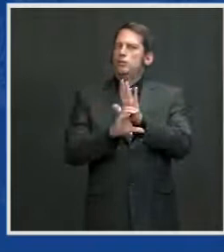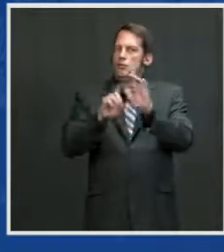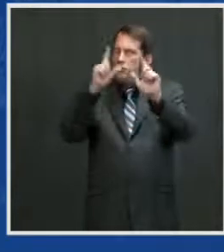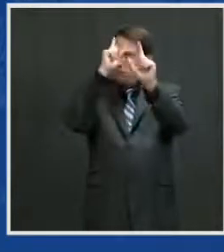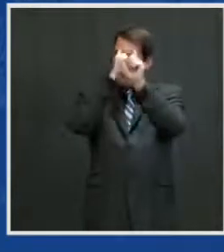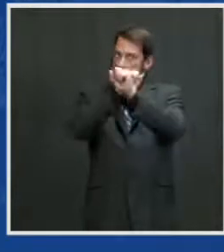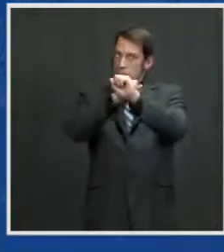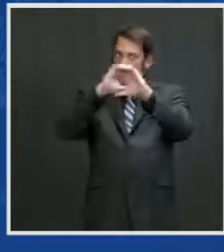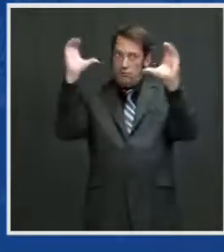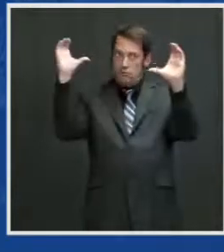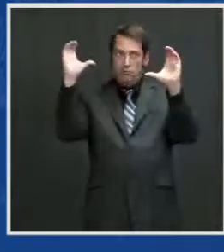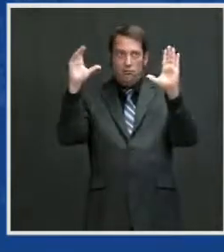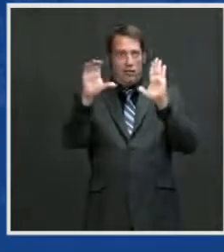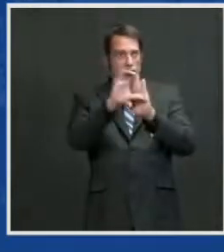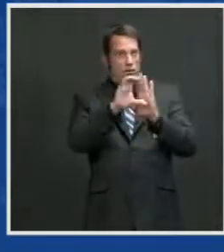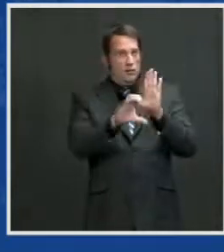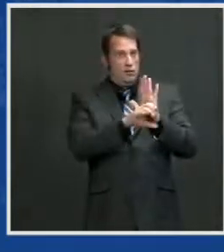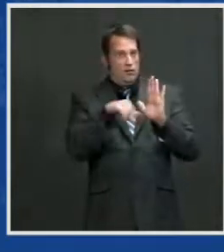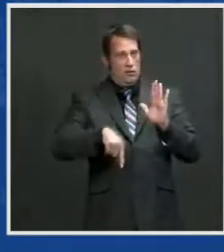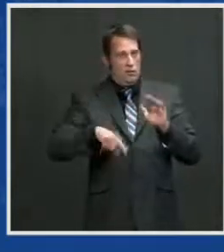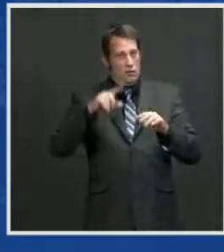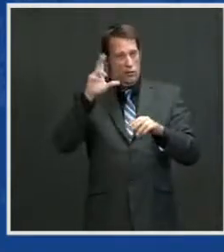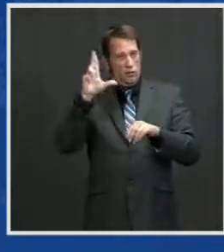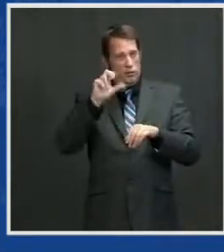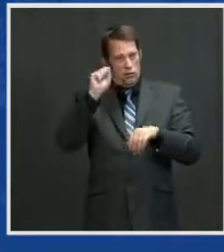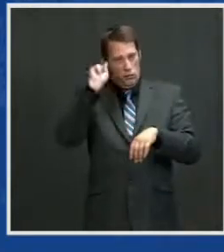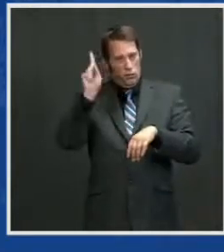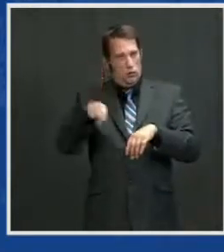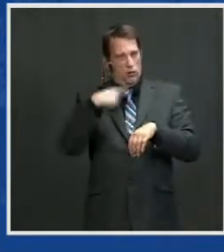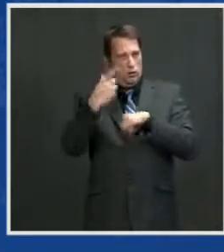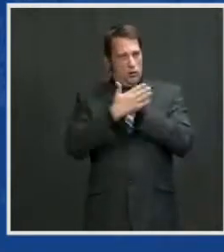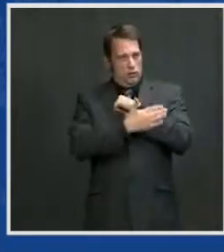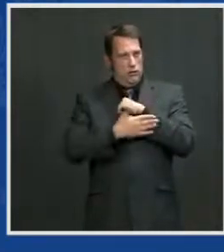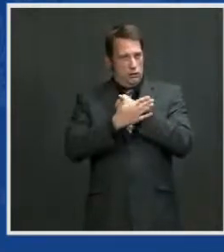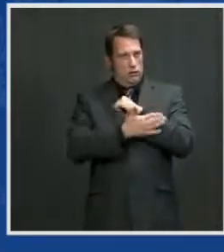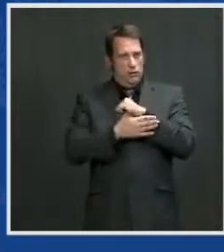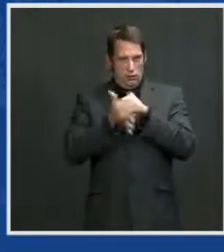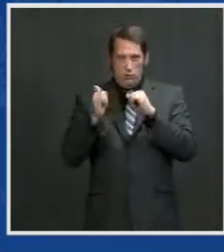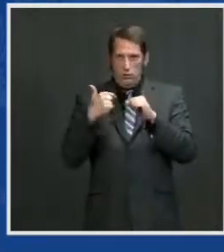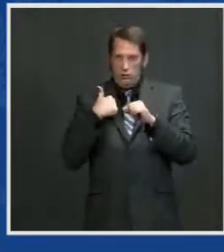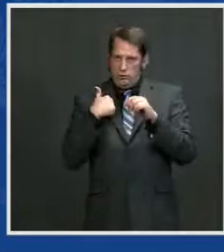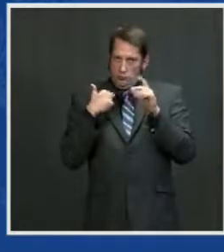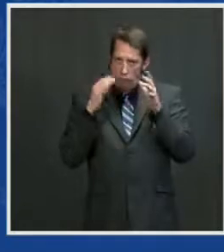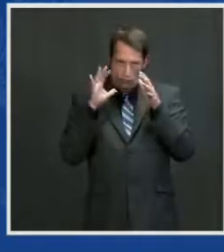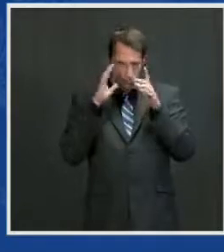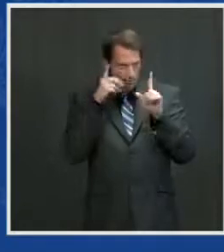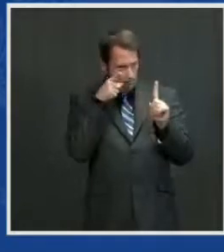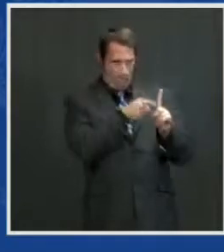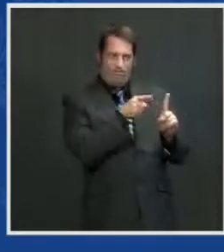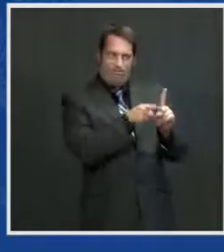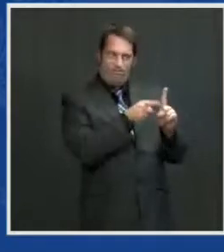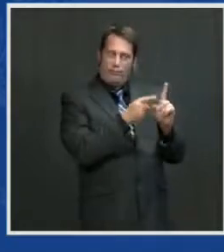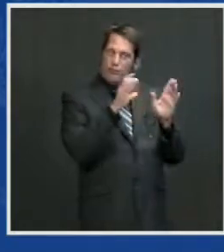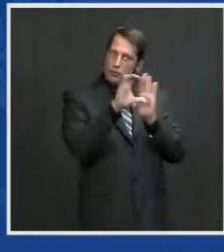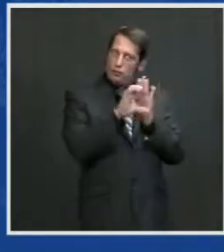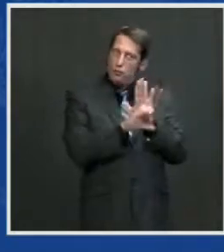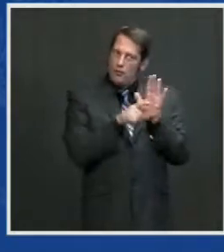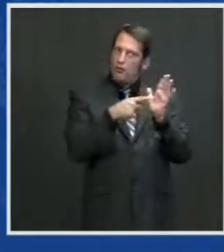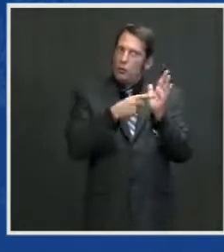of an idea. We hold these truths to be self-evident, that all men and women are created equal,